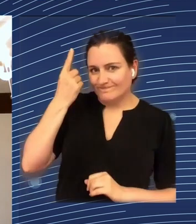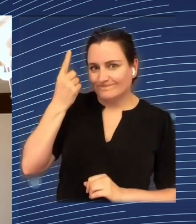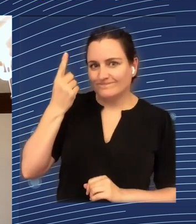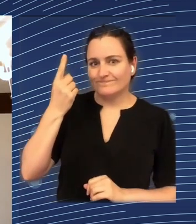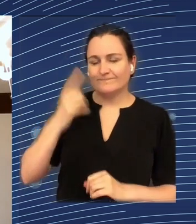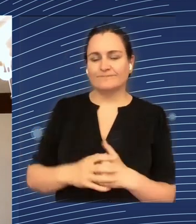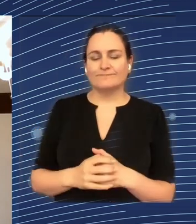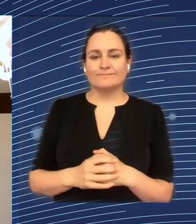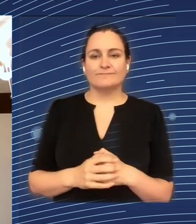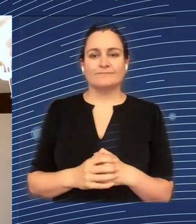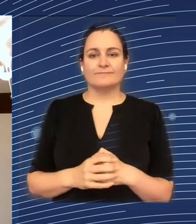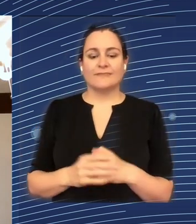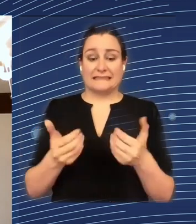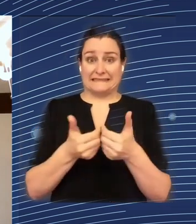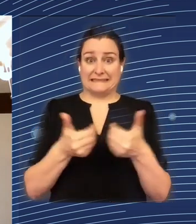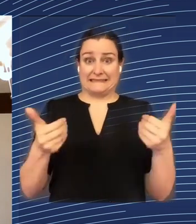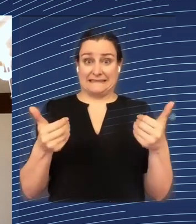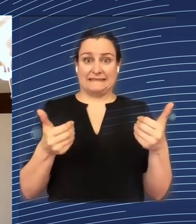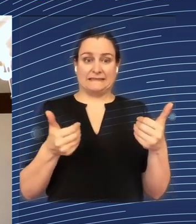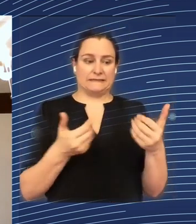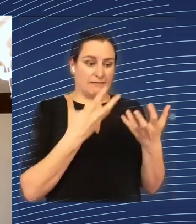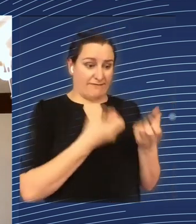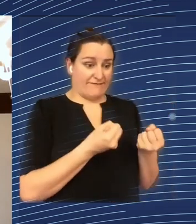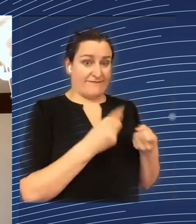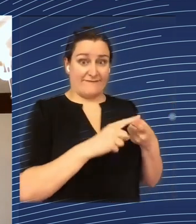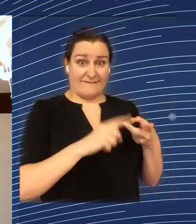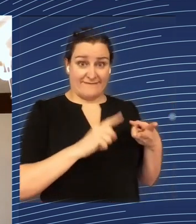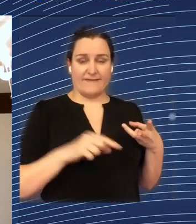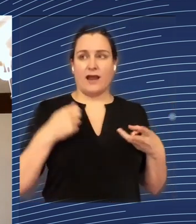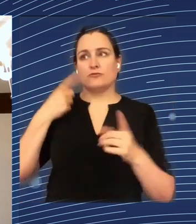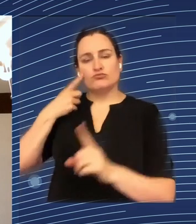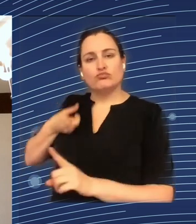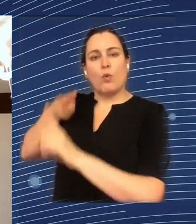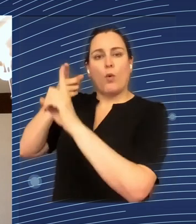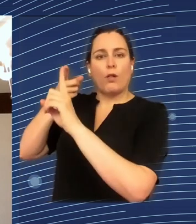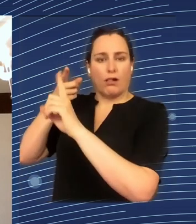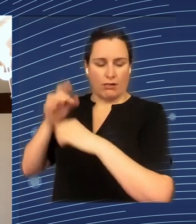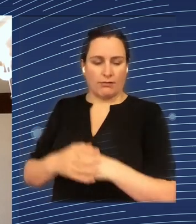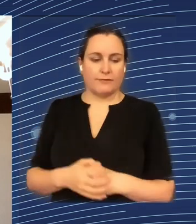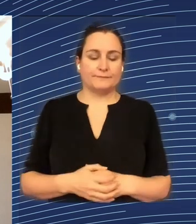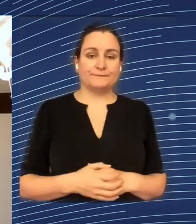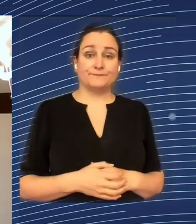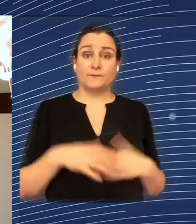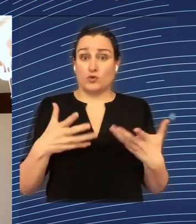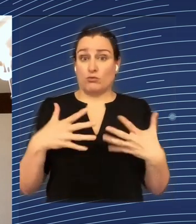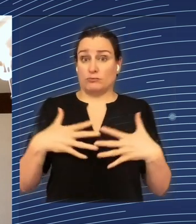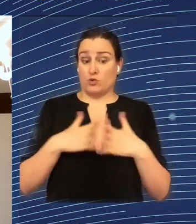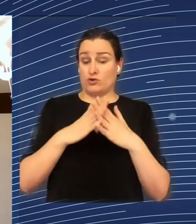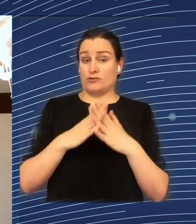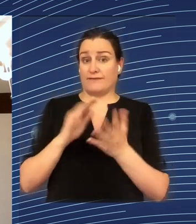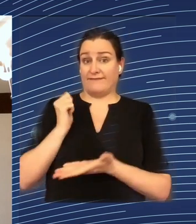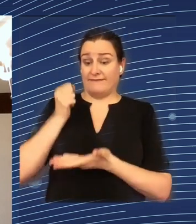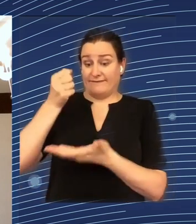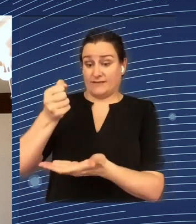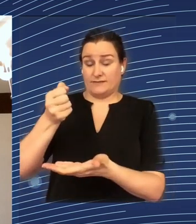the difference between instruments and goals. So the cohesion funds and the cohesion policy of the EU